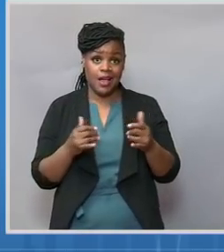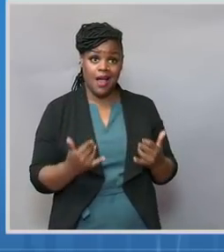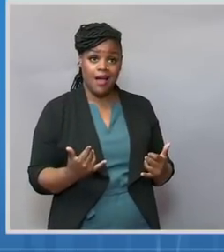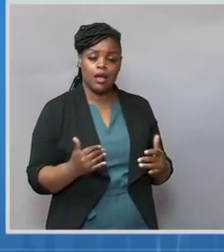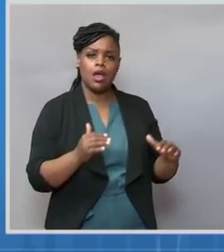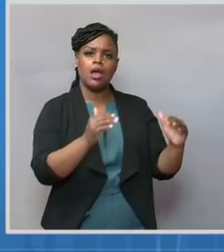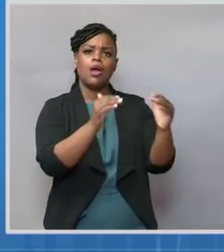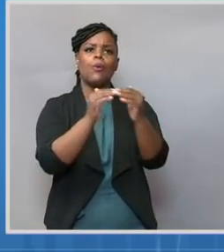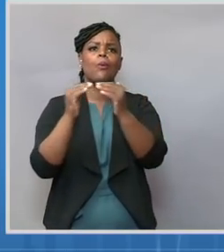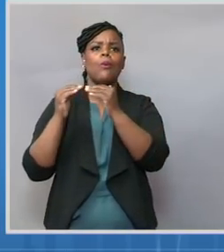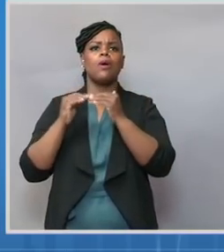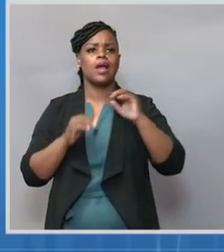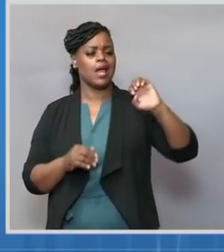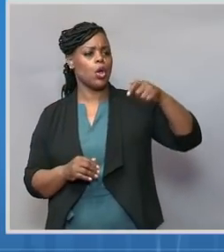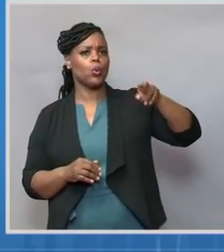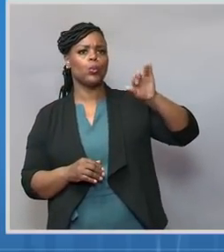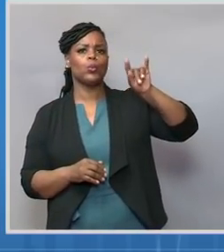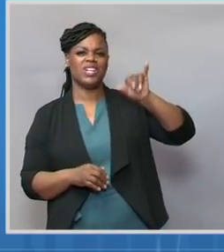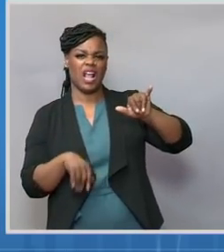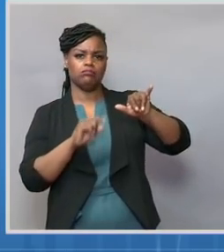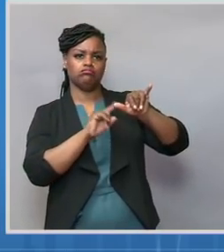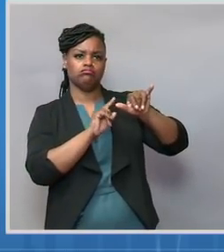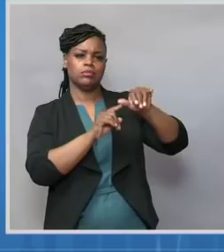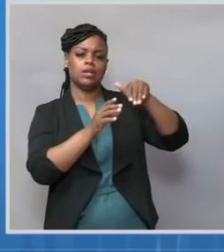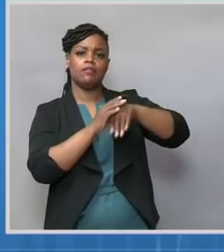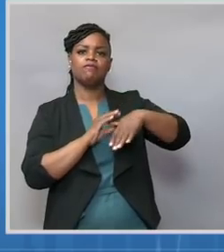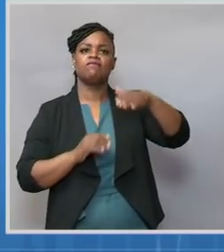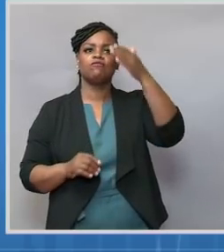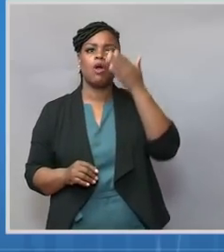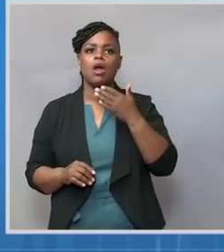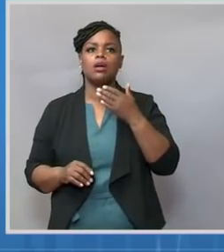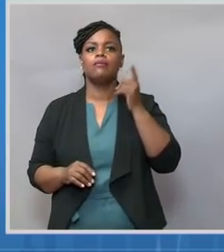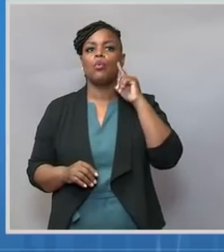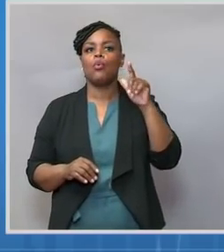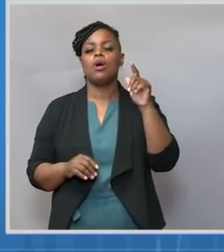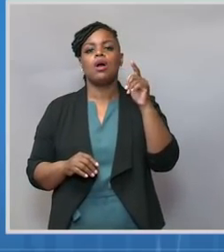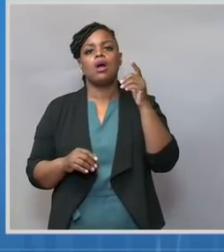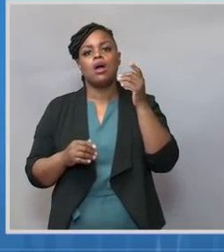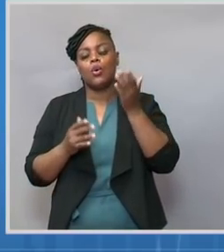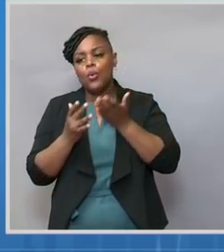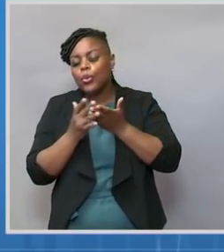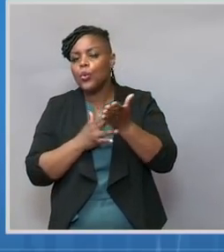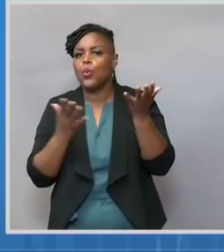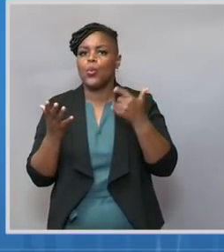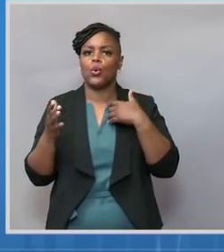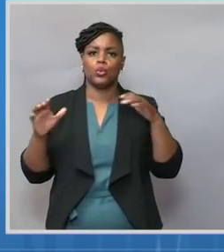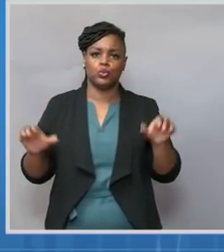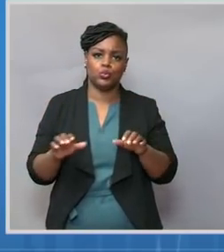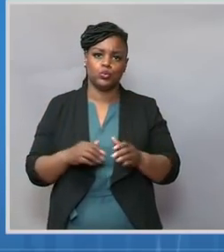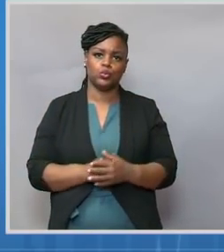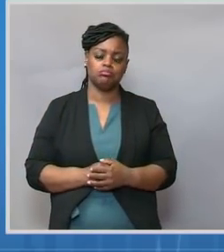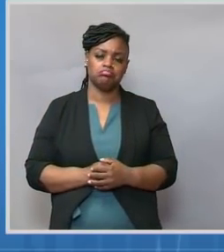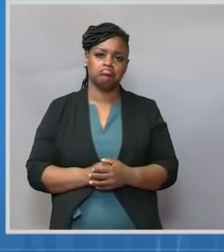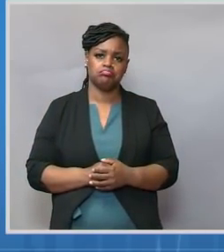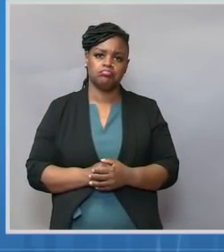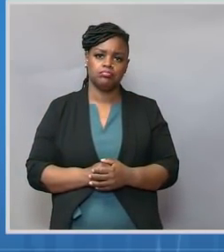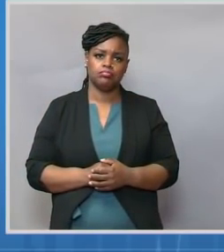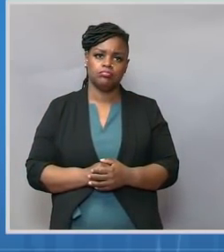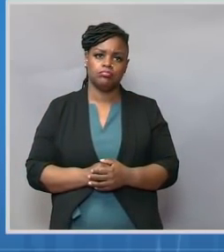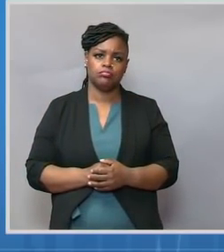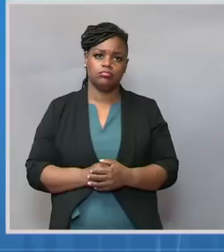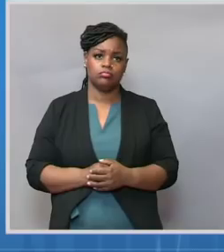we do. We are committed to reaching everyone in our response and ensuring everyone has equitable access to